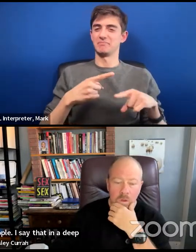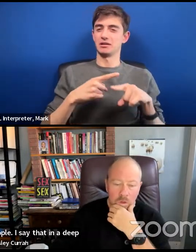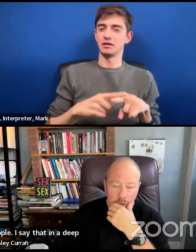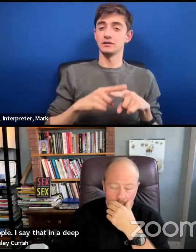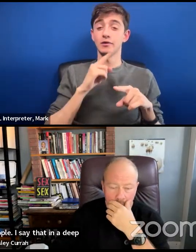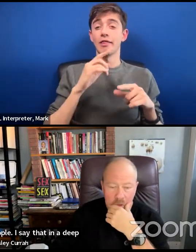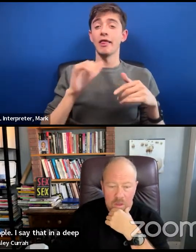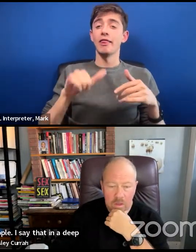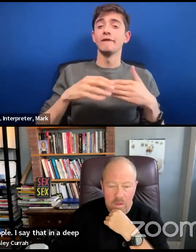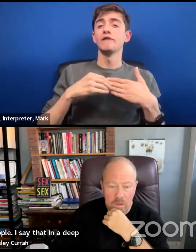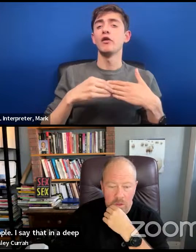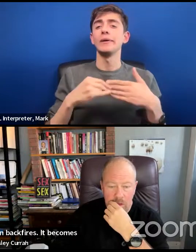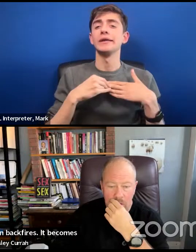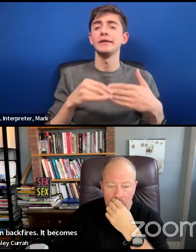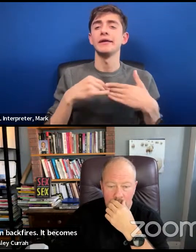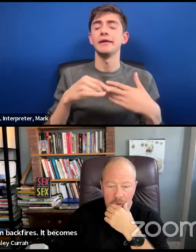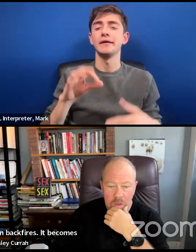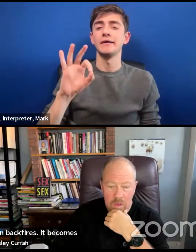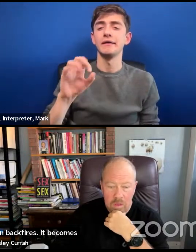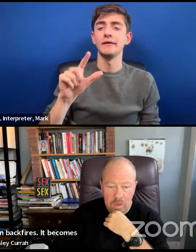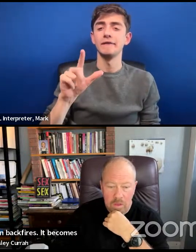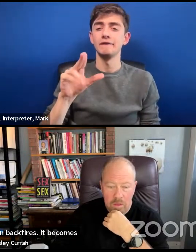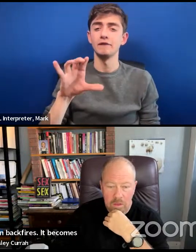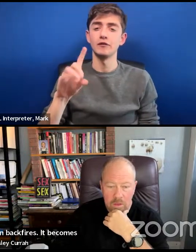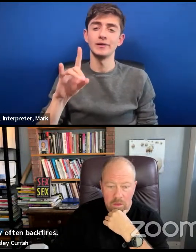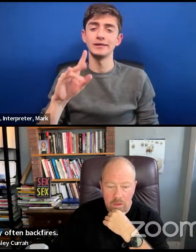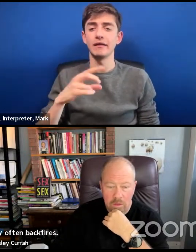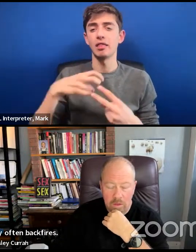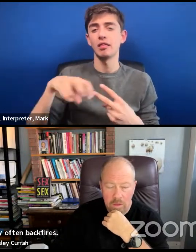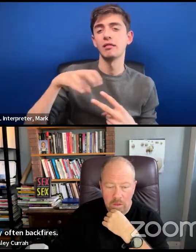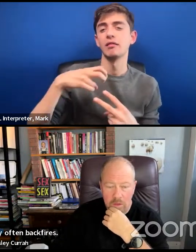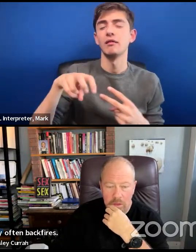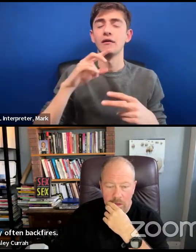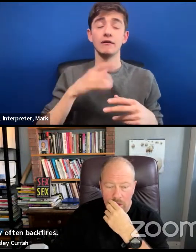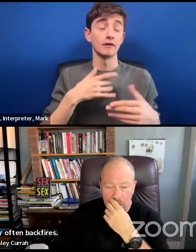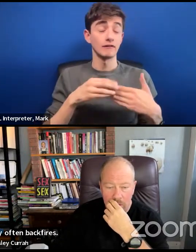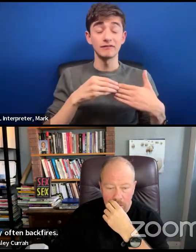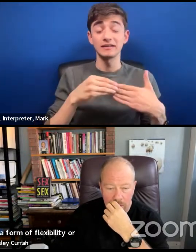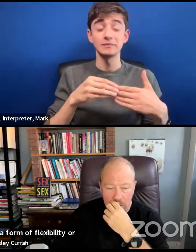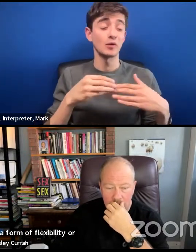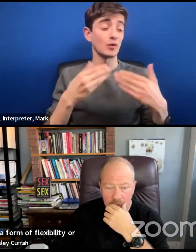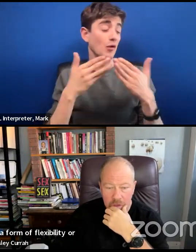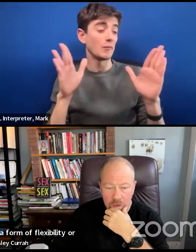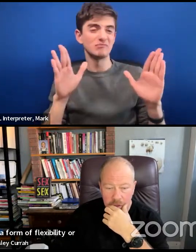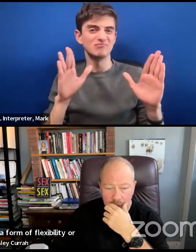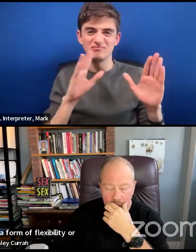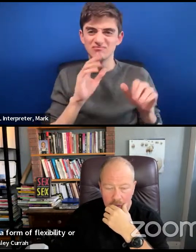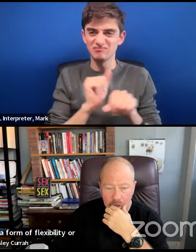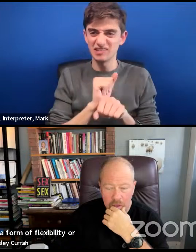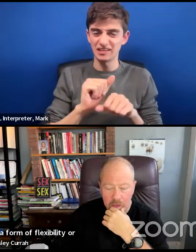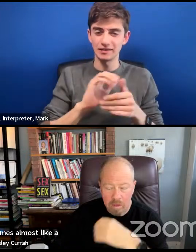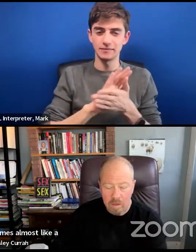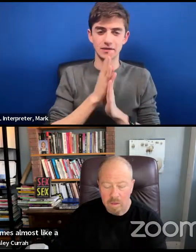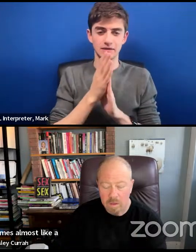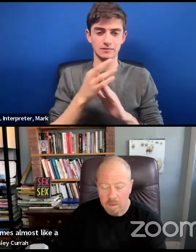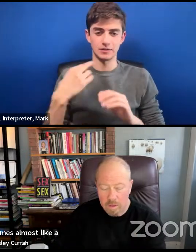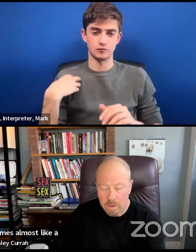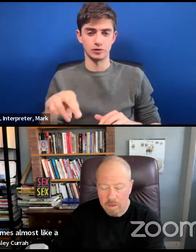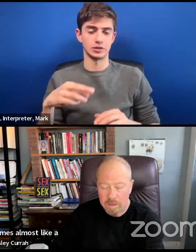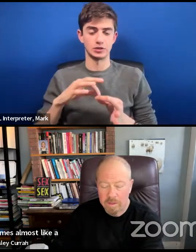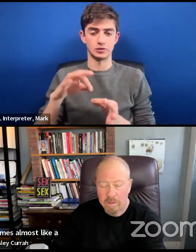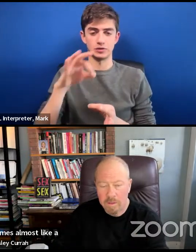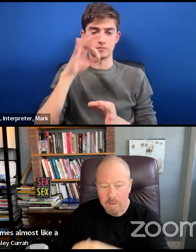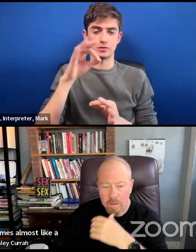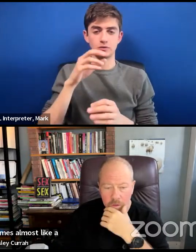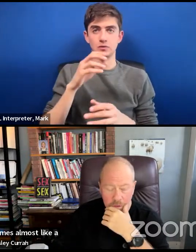backfires. becomes, rather than being a form of flexibility or open-endedness, it becomes almost like a religious or spiritual orthodoxy